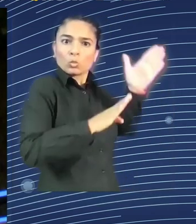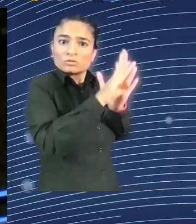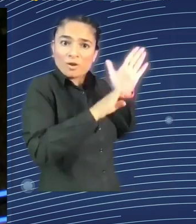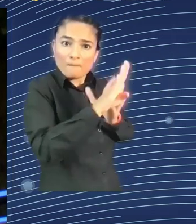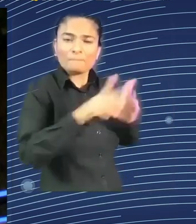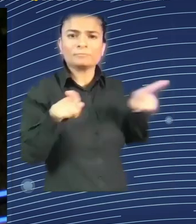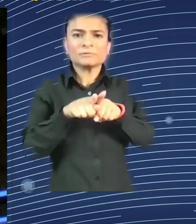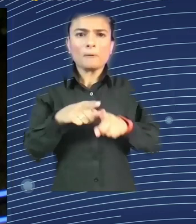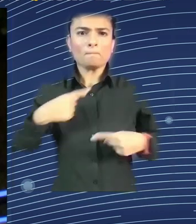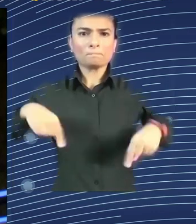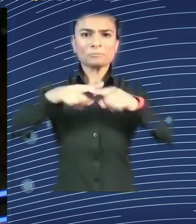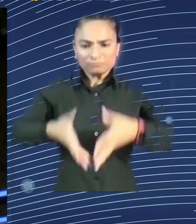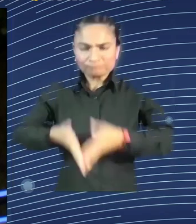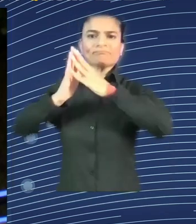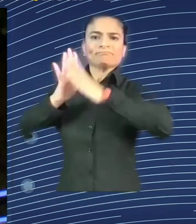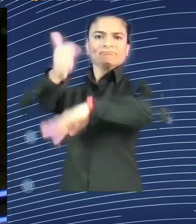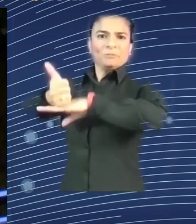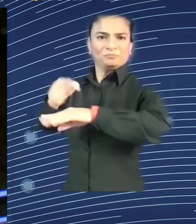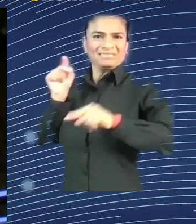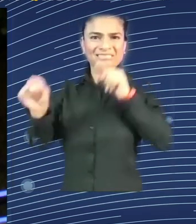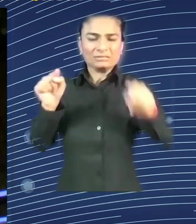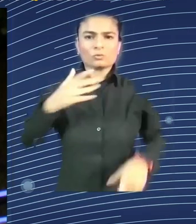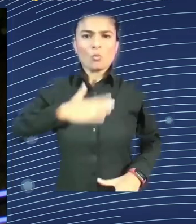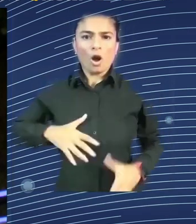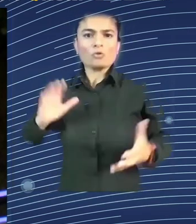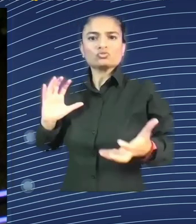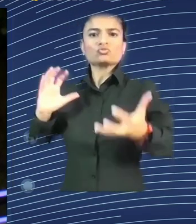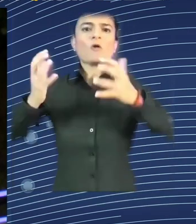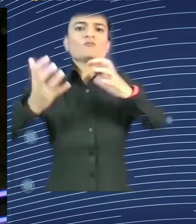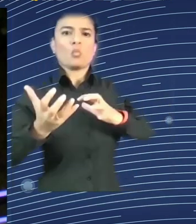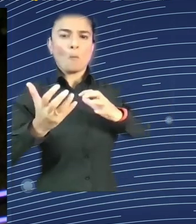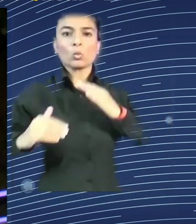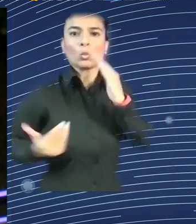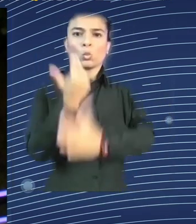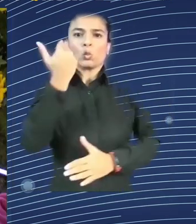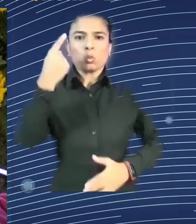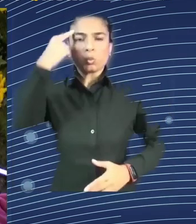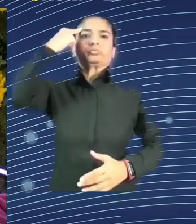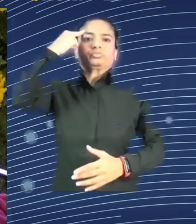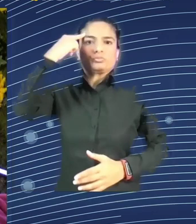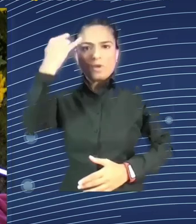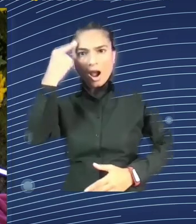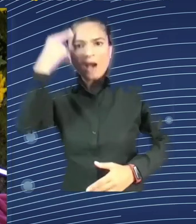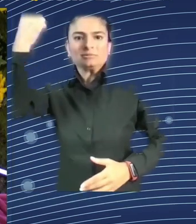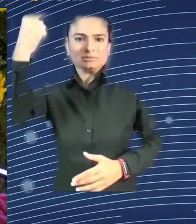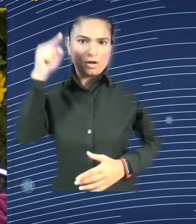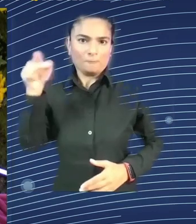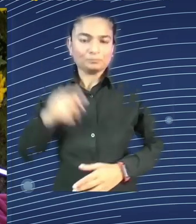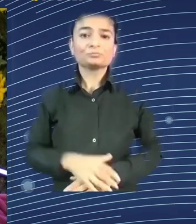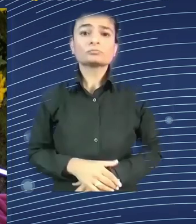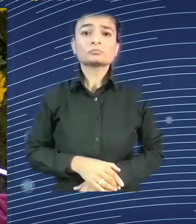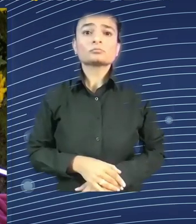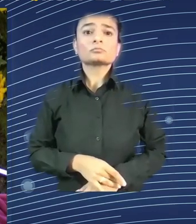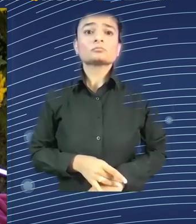a real process or into an innovative product. Right. Before I ask my next question,